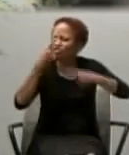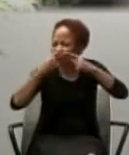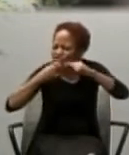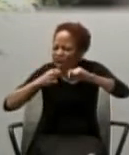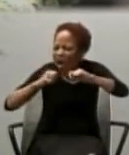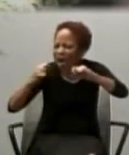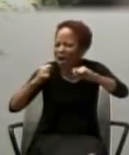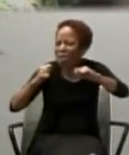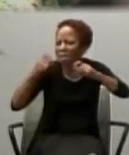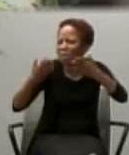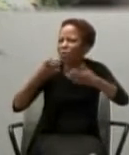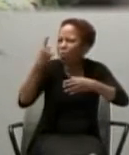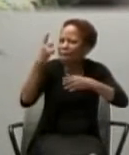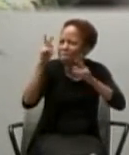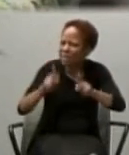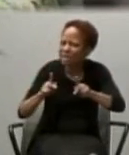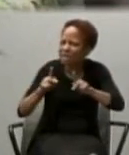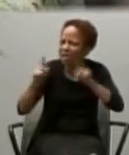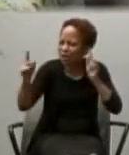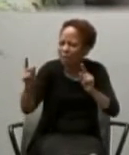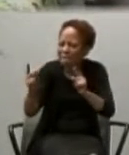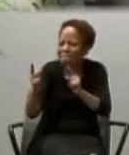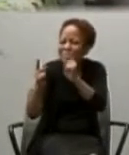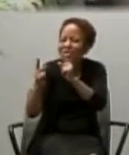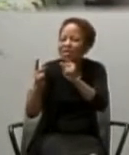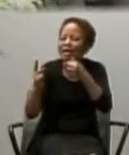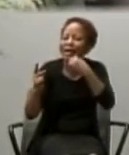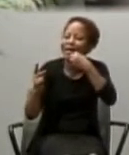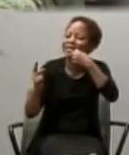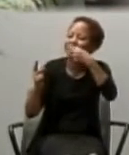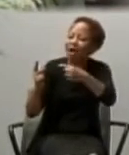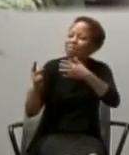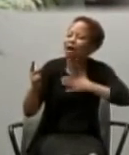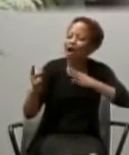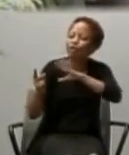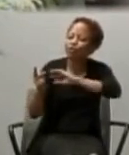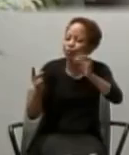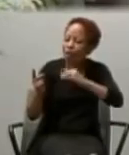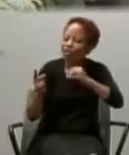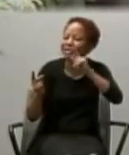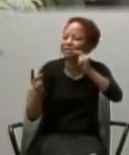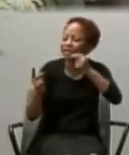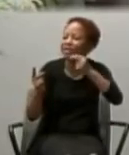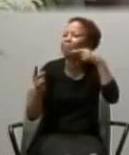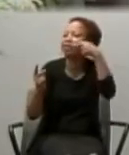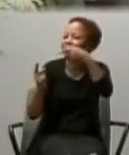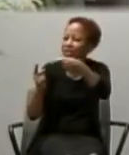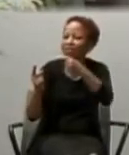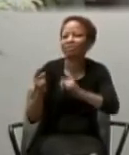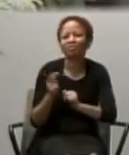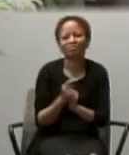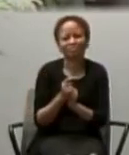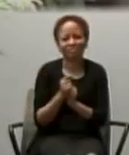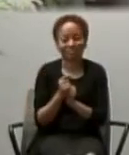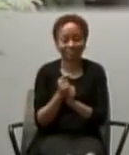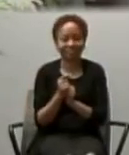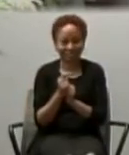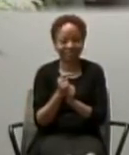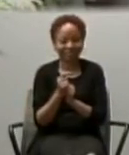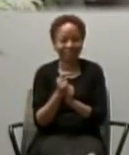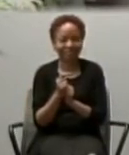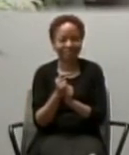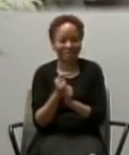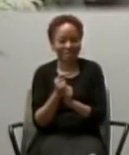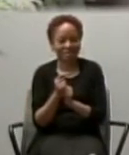at home. Amen? Amen. Yes. Let's begin by the people, that we actually know. Say one good thing,